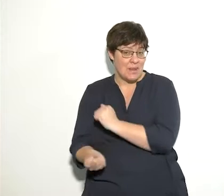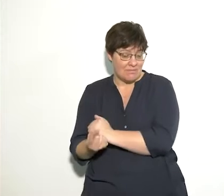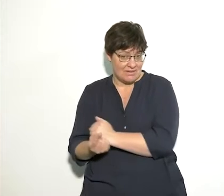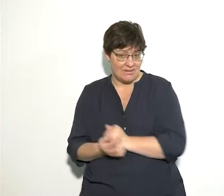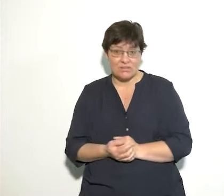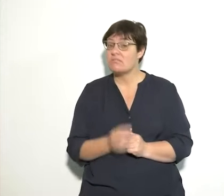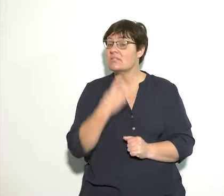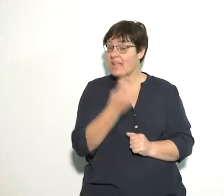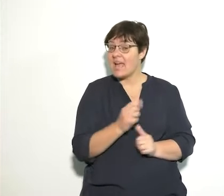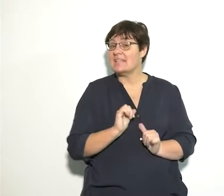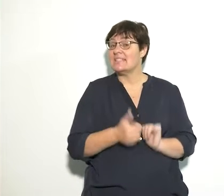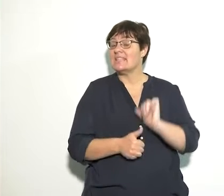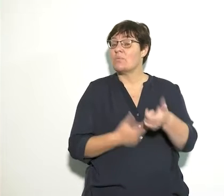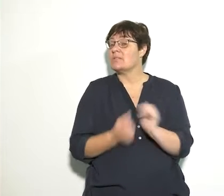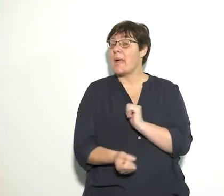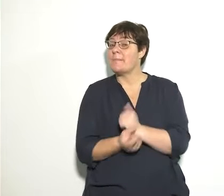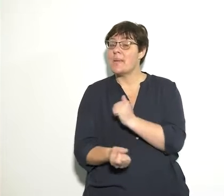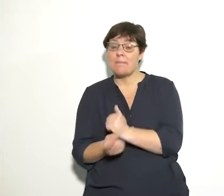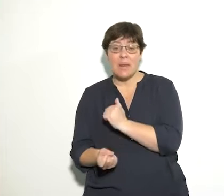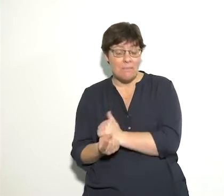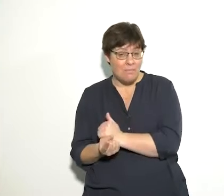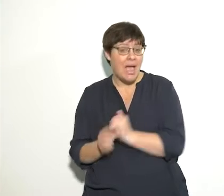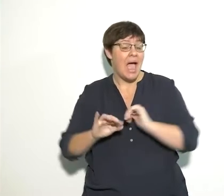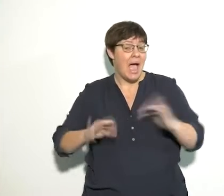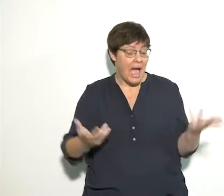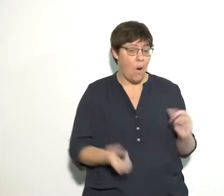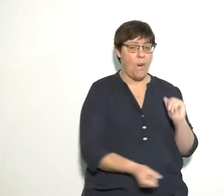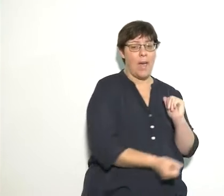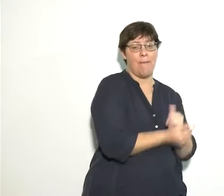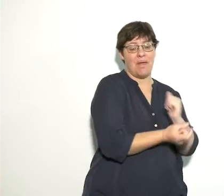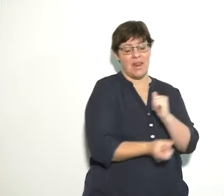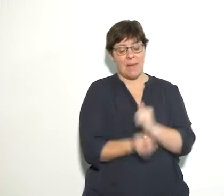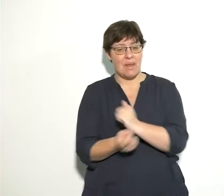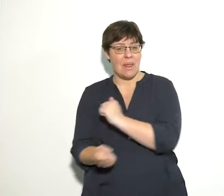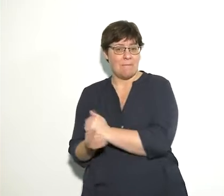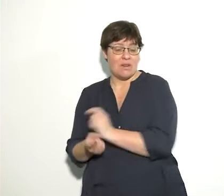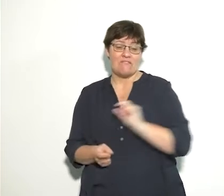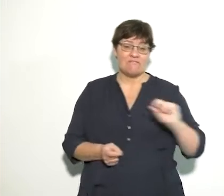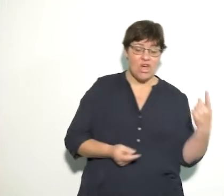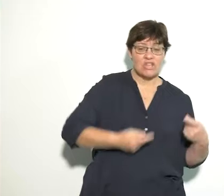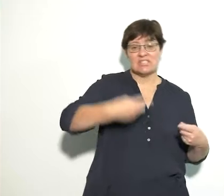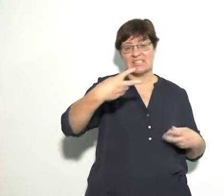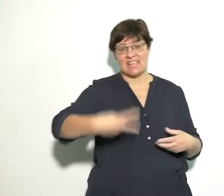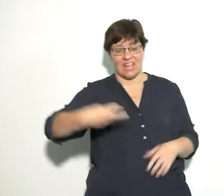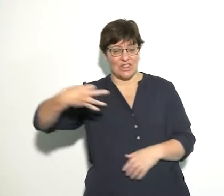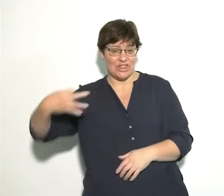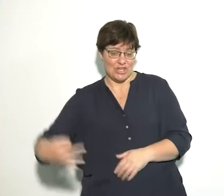Remember I said sequence of events is the way things happened. What came first, second and third